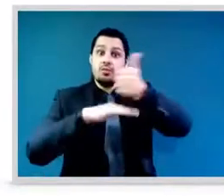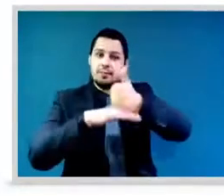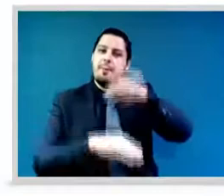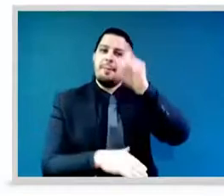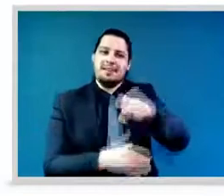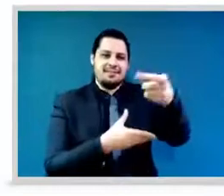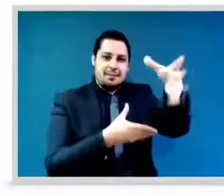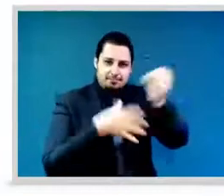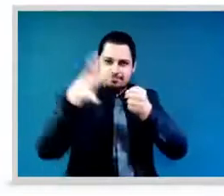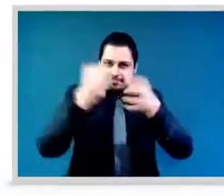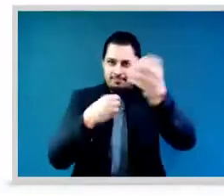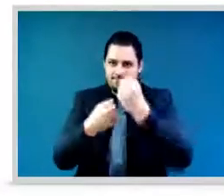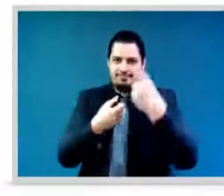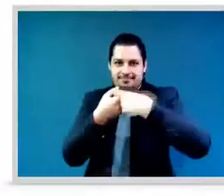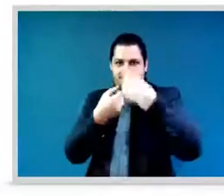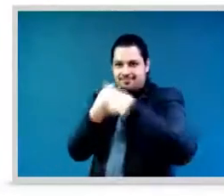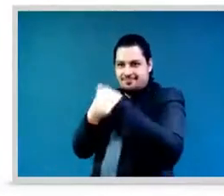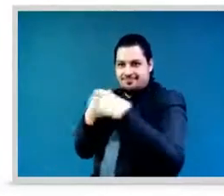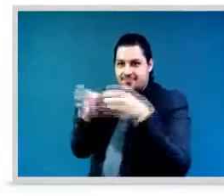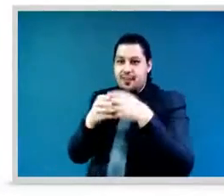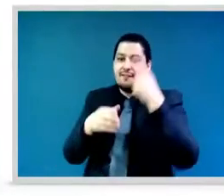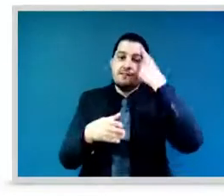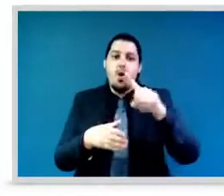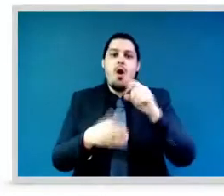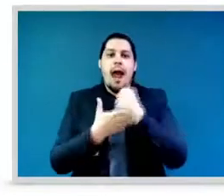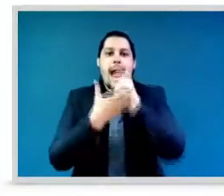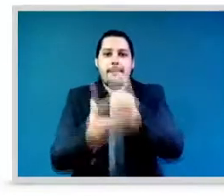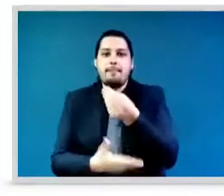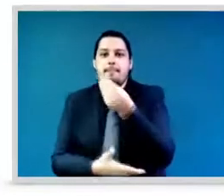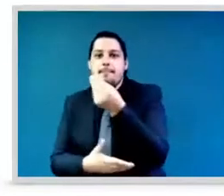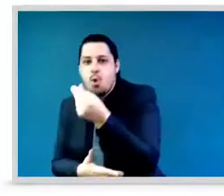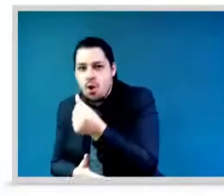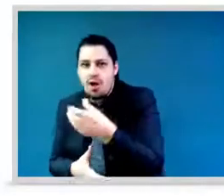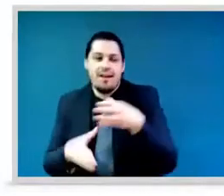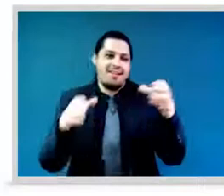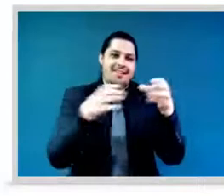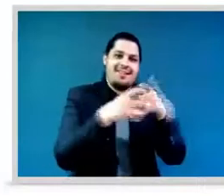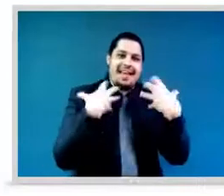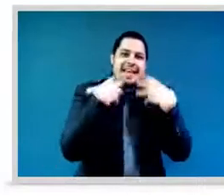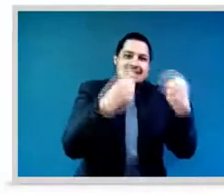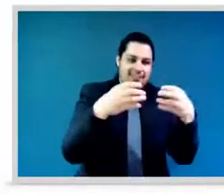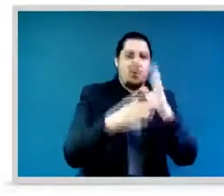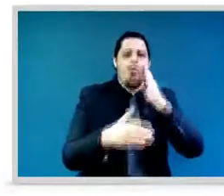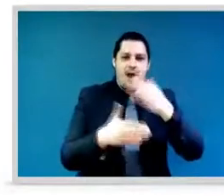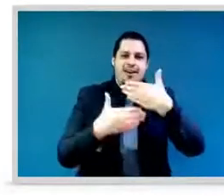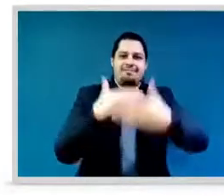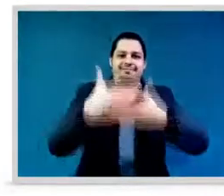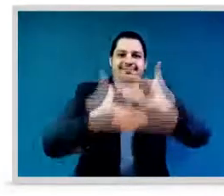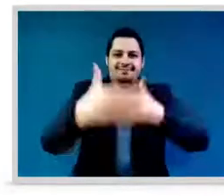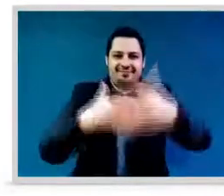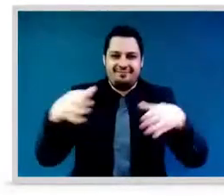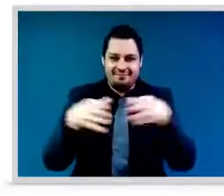greater gender parity and leadership varies depending on where you are in the world and in a country like